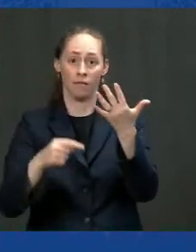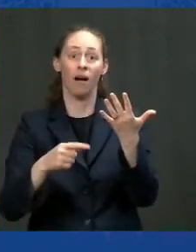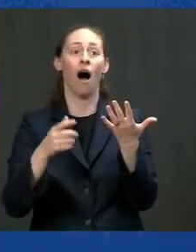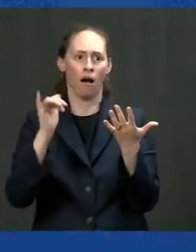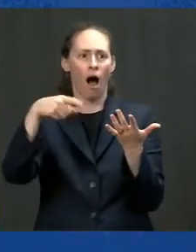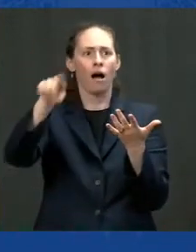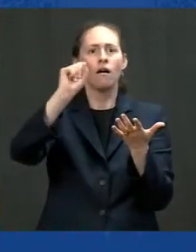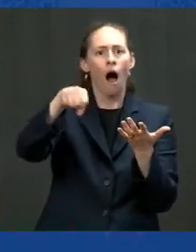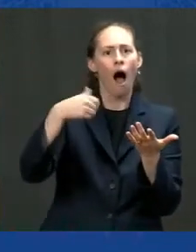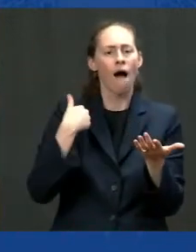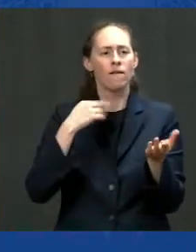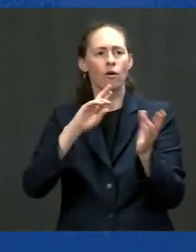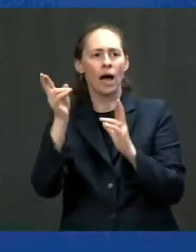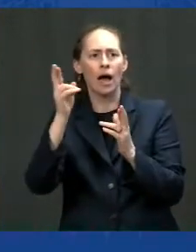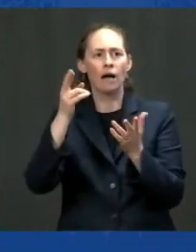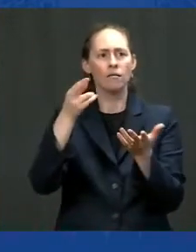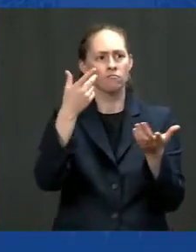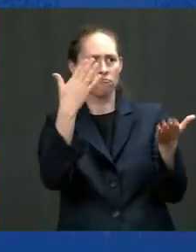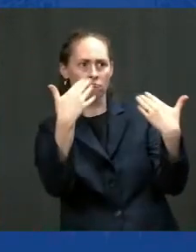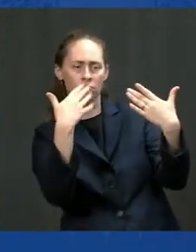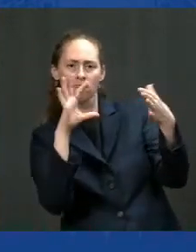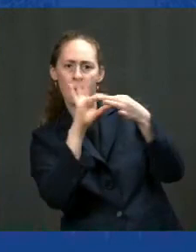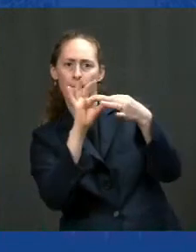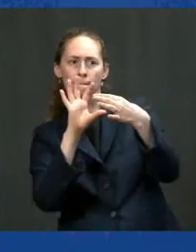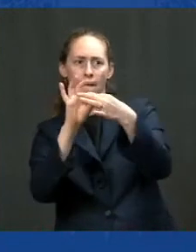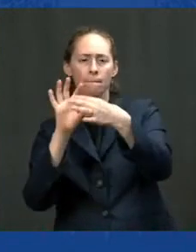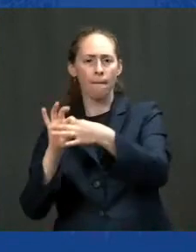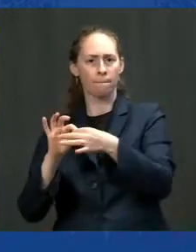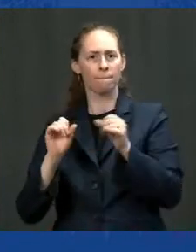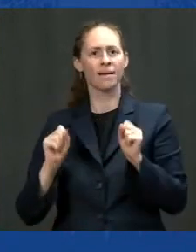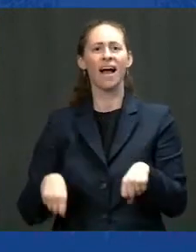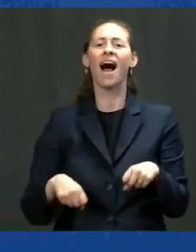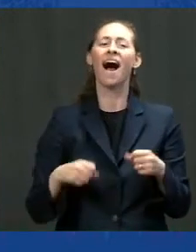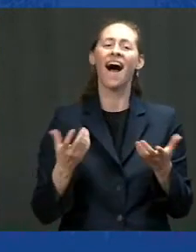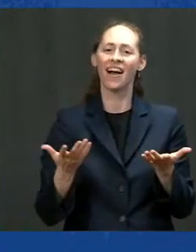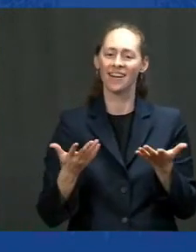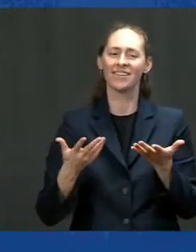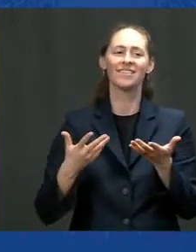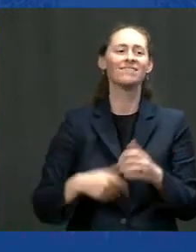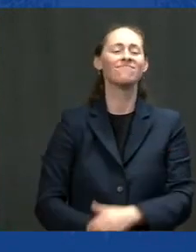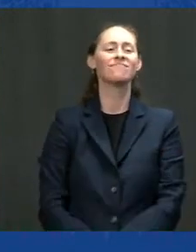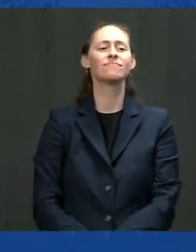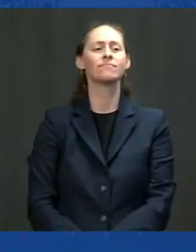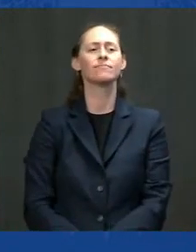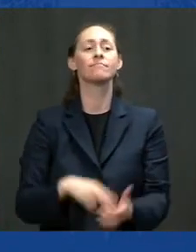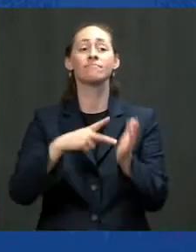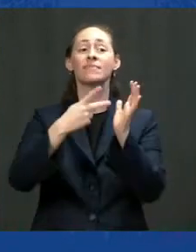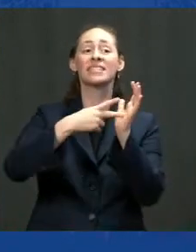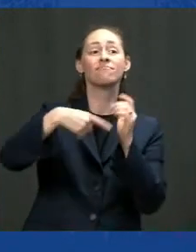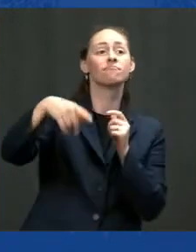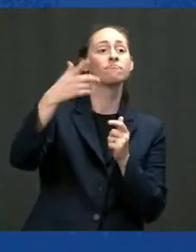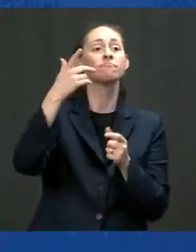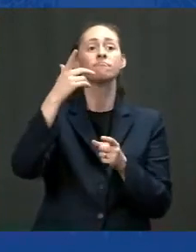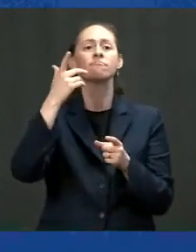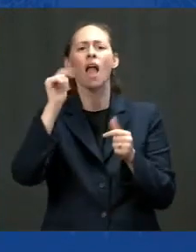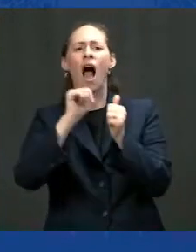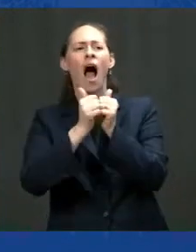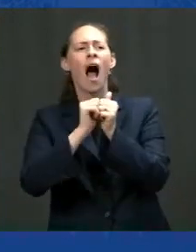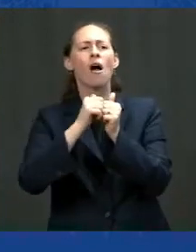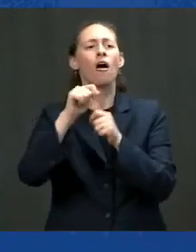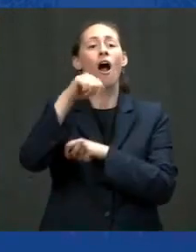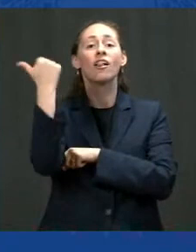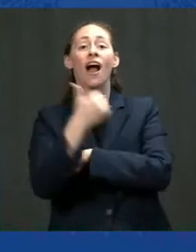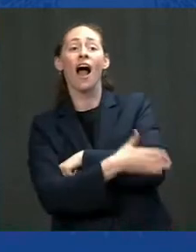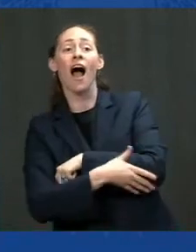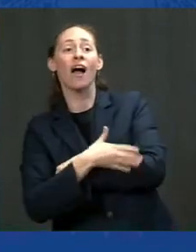We make that. And contact us. And contact they can't take the job overseas. And today